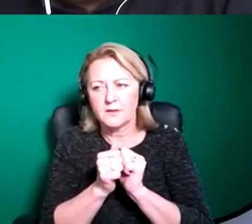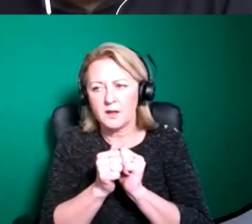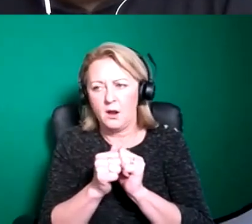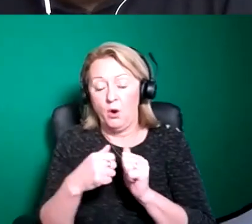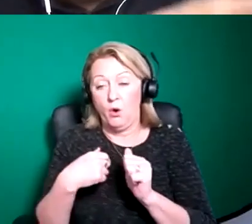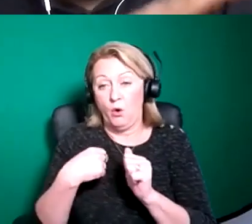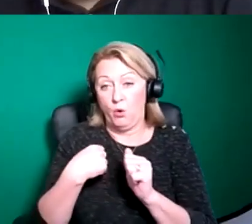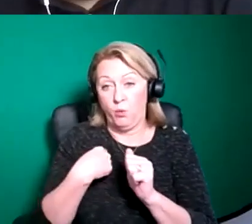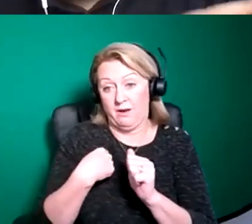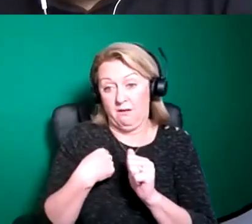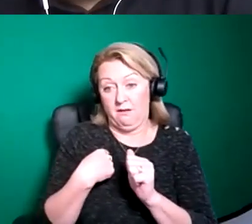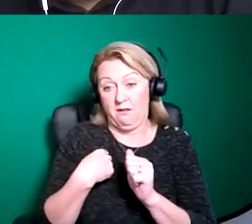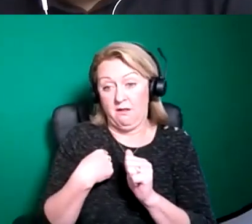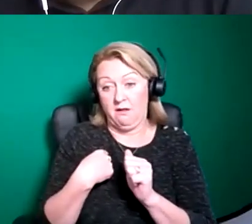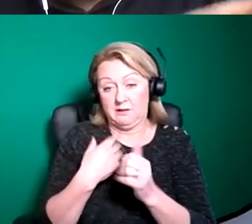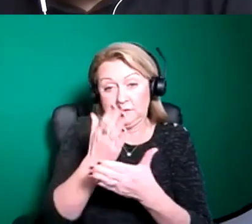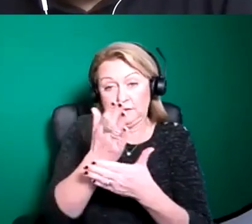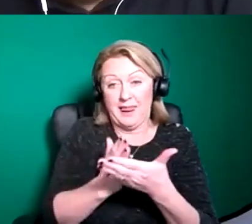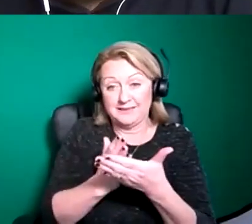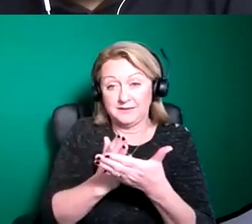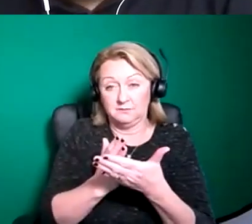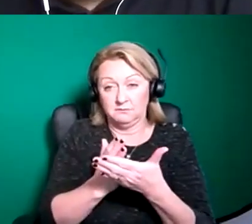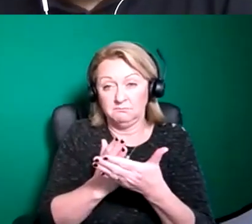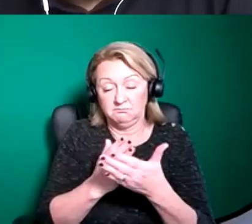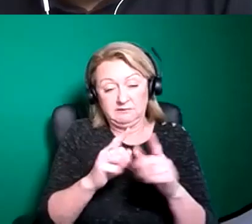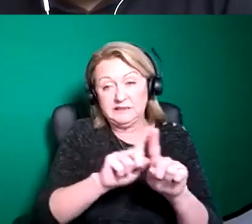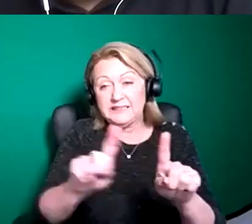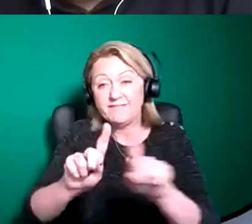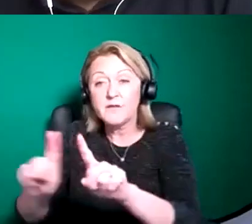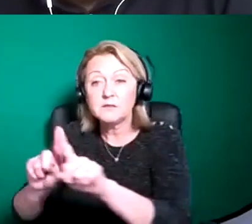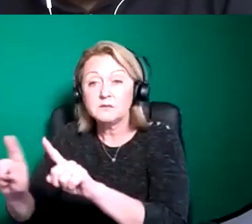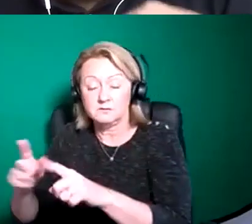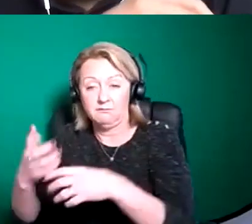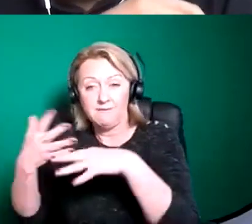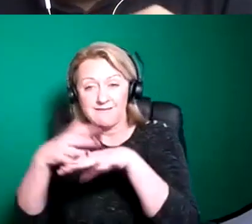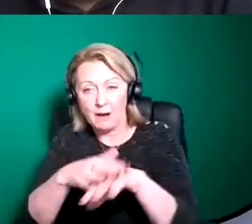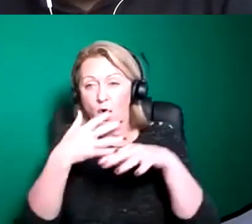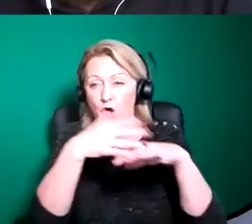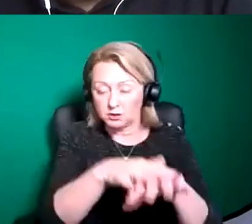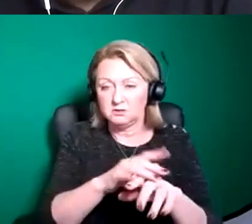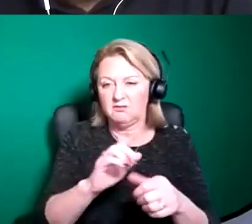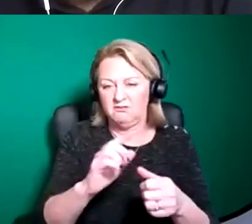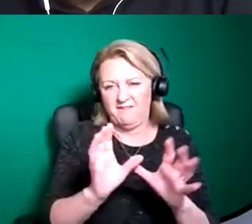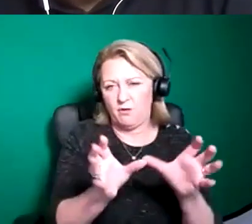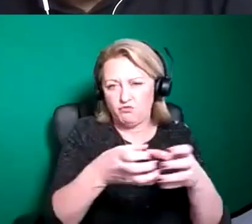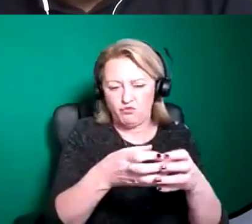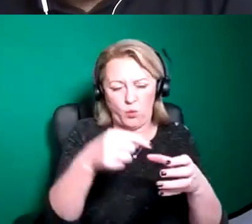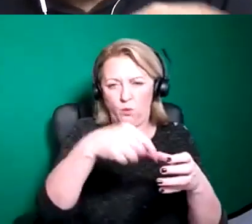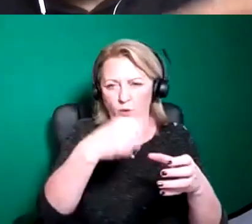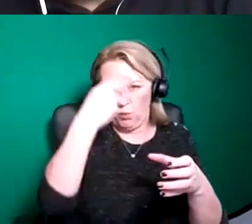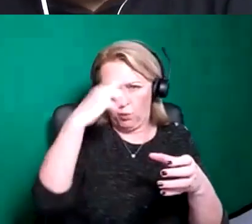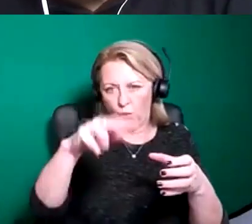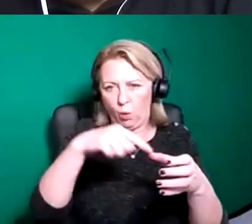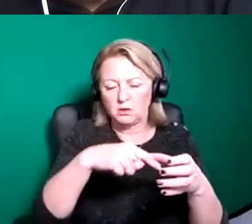of uh or who are divided across several uh kind of different networks and so the first group that we have is known as our